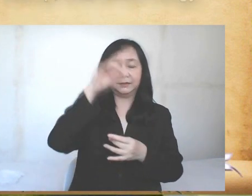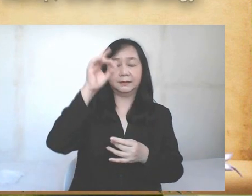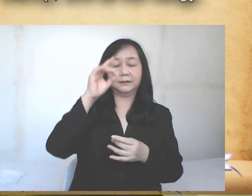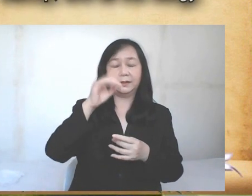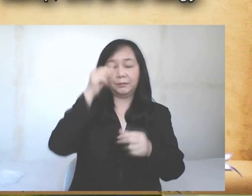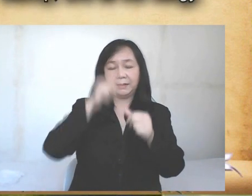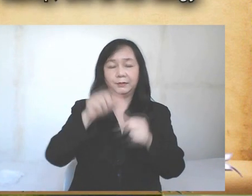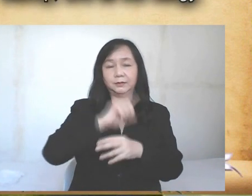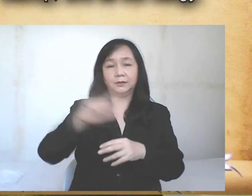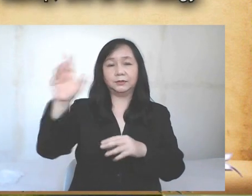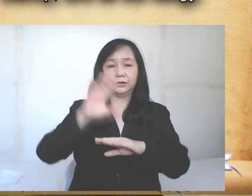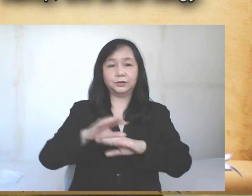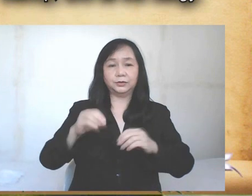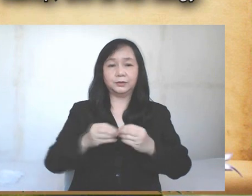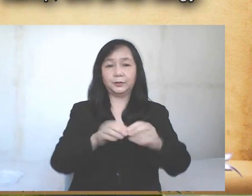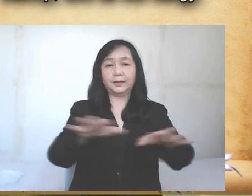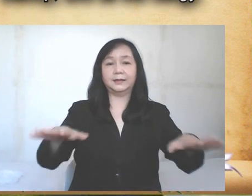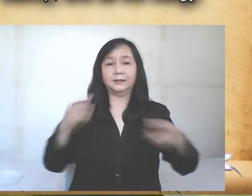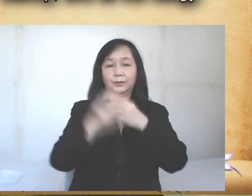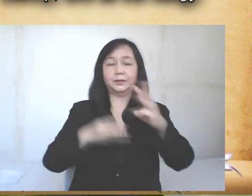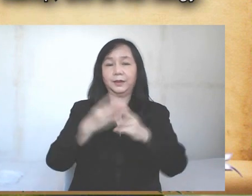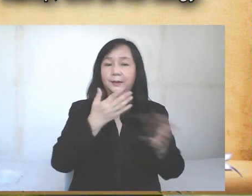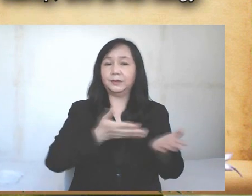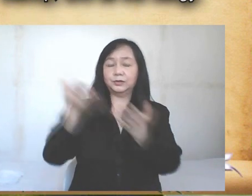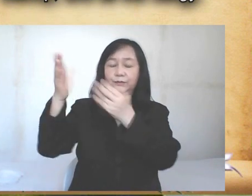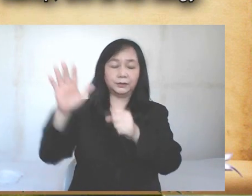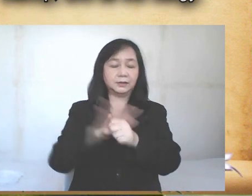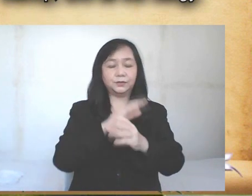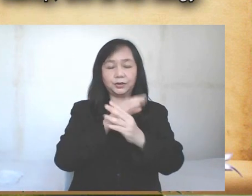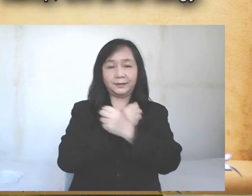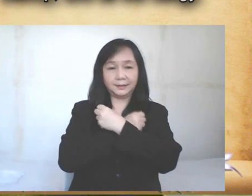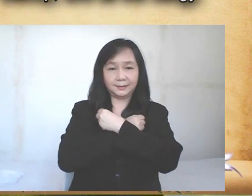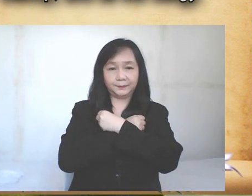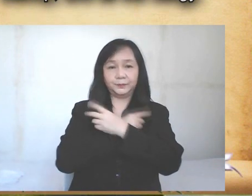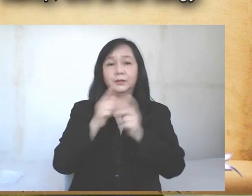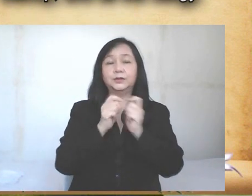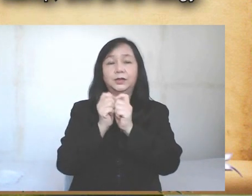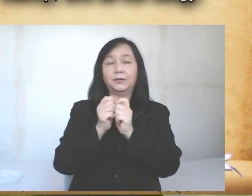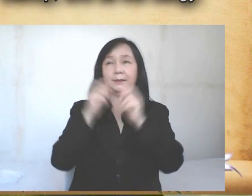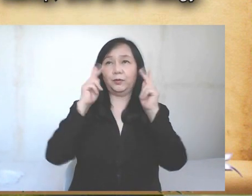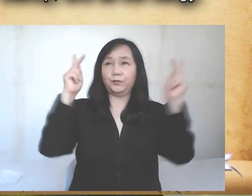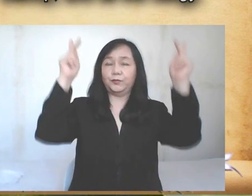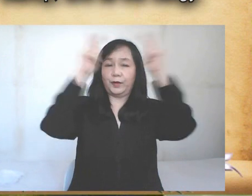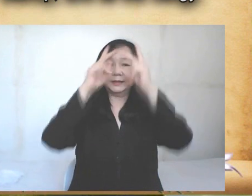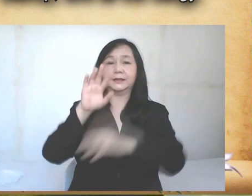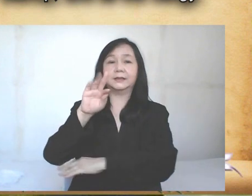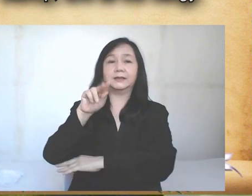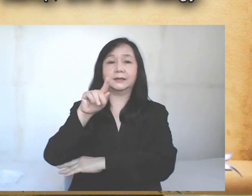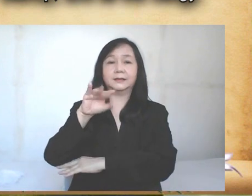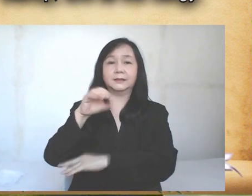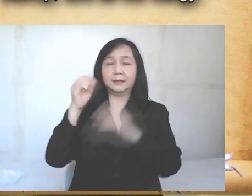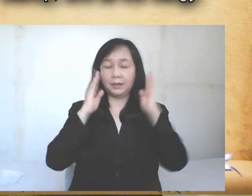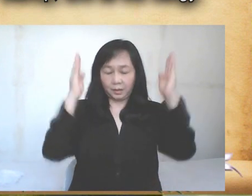Spirit. Remember, Lord, your Church spread throughout the world, and bring her to the fullness of charity, together with